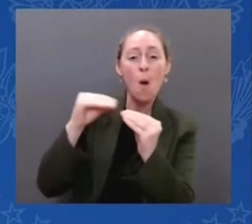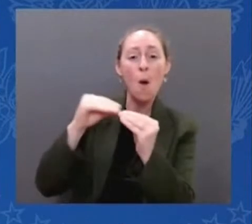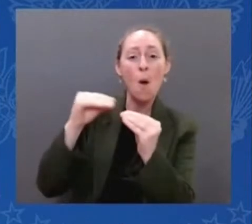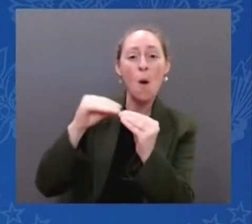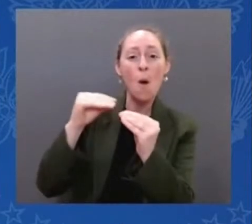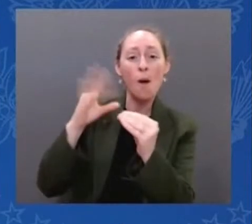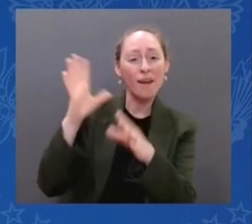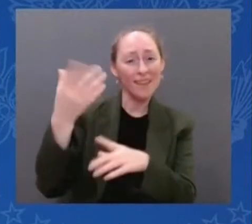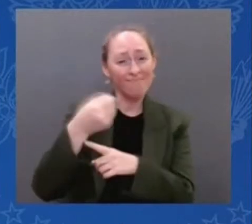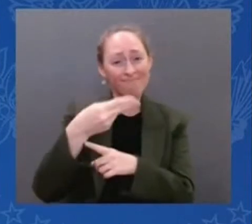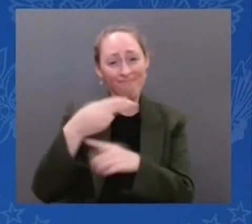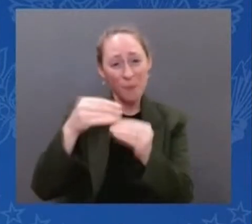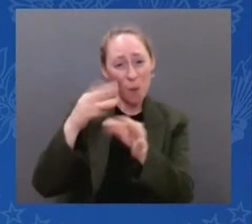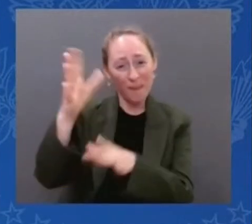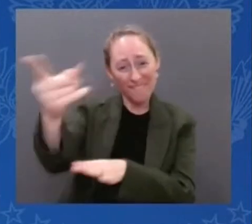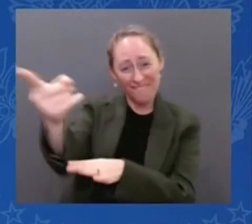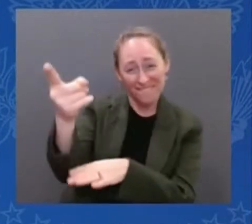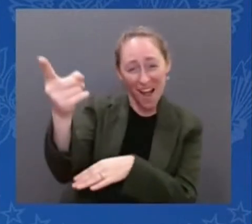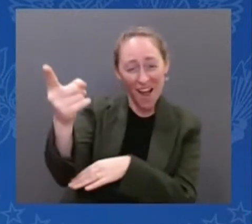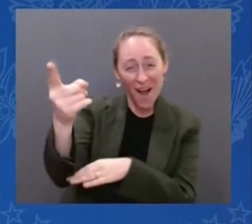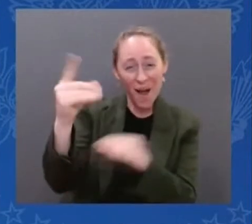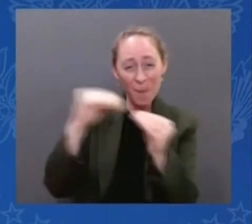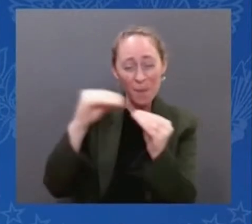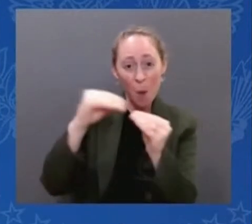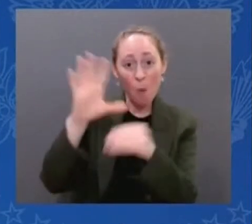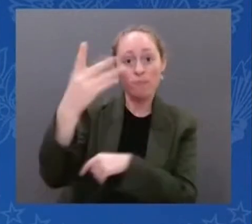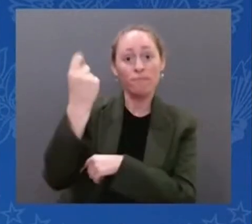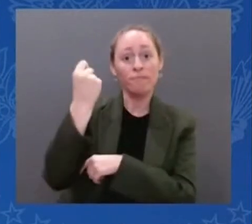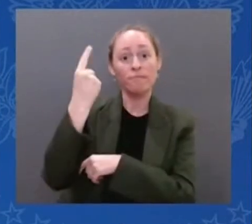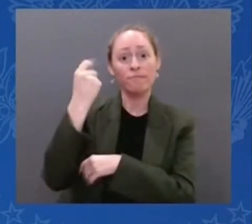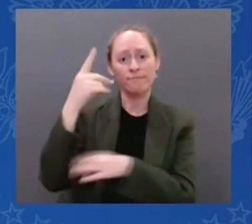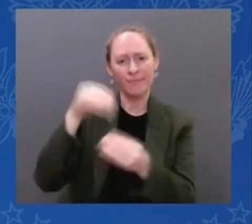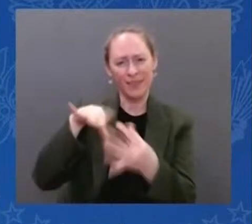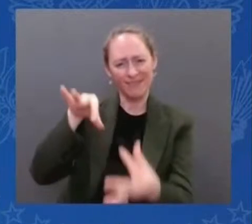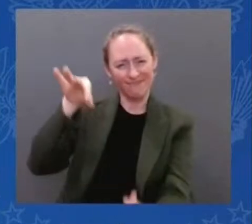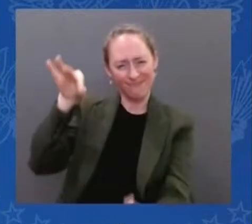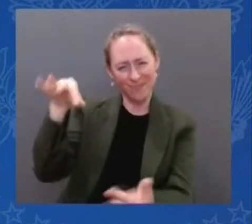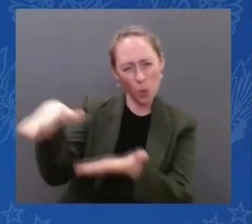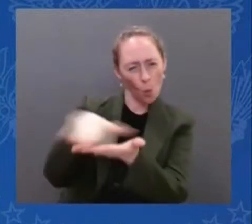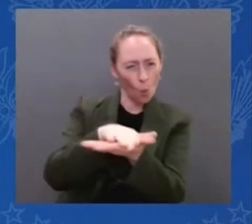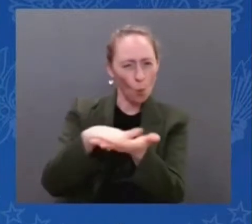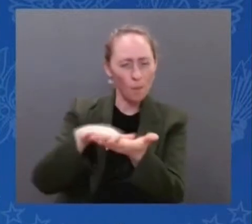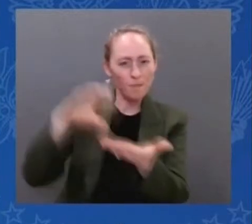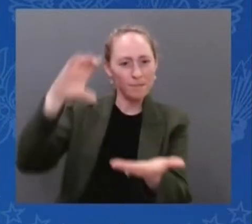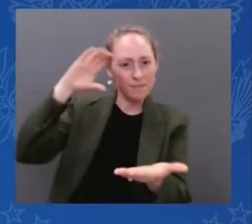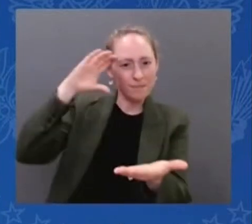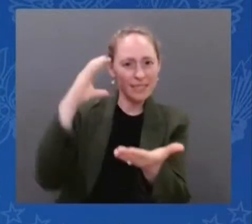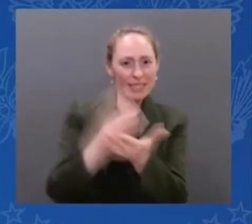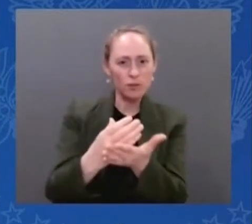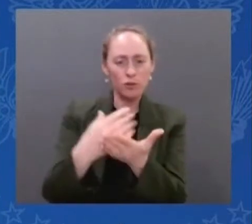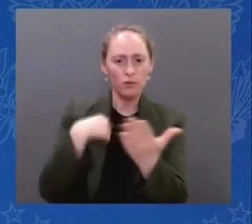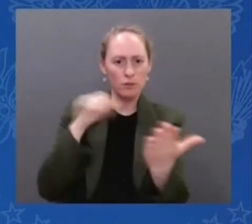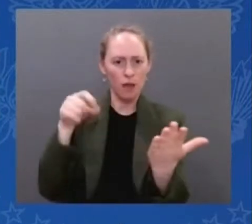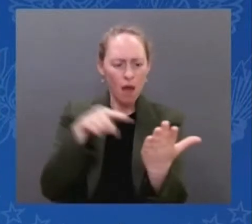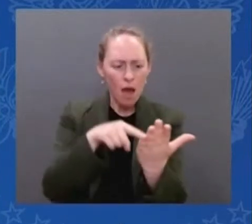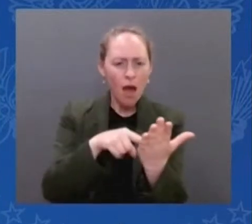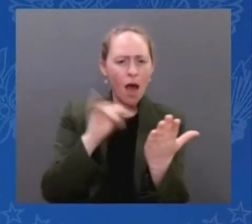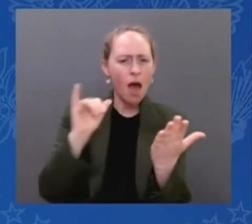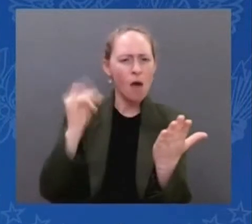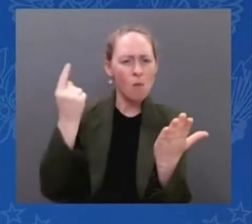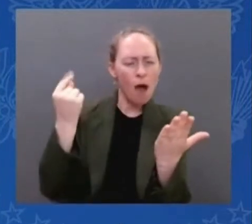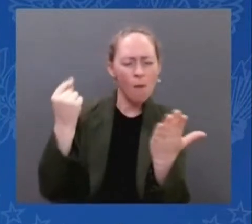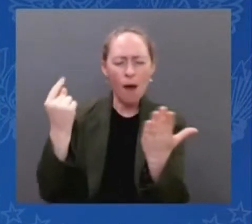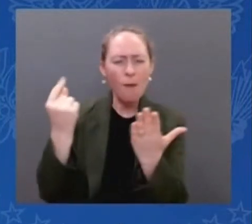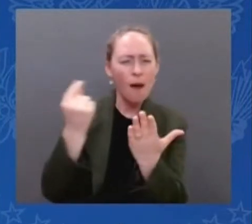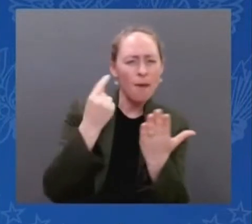about the origins of our universe, our solar system, and possibly life itself. This